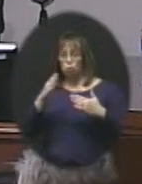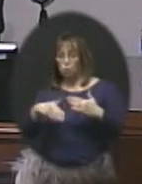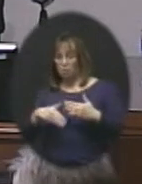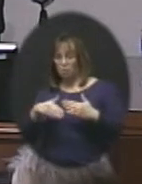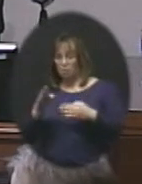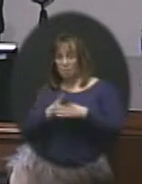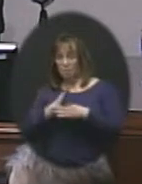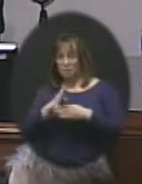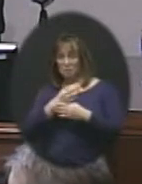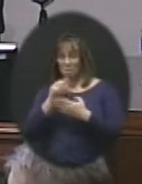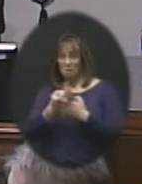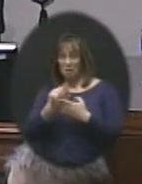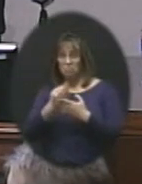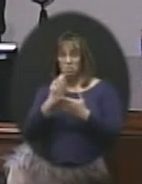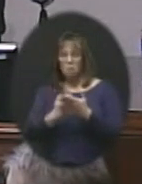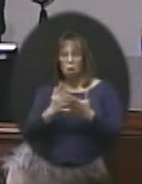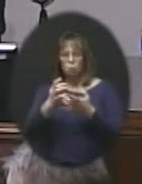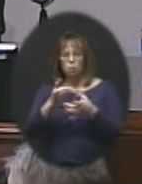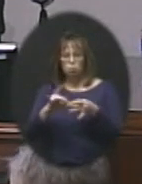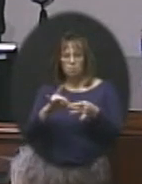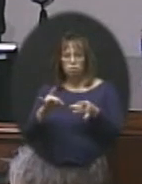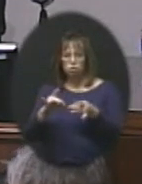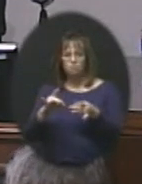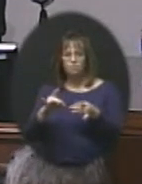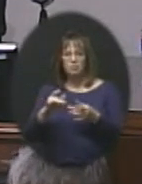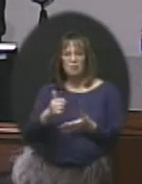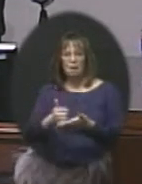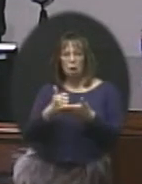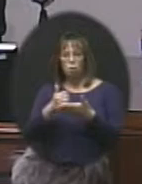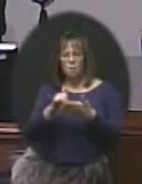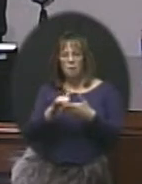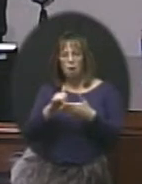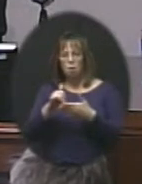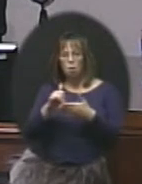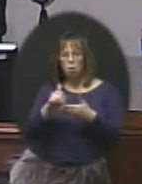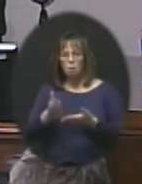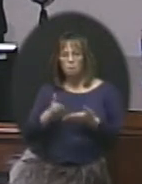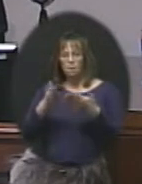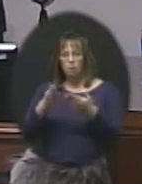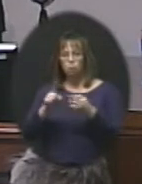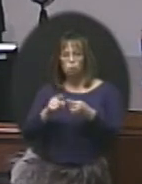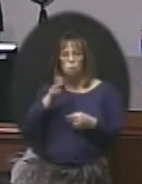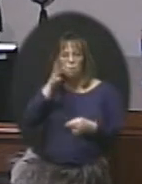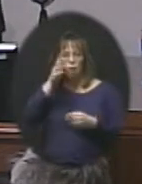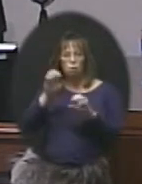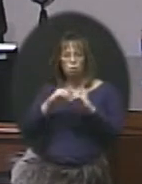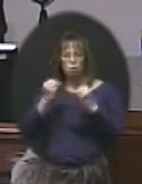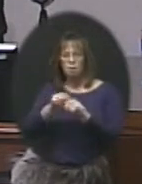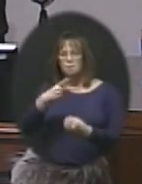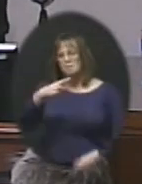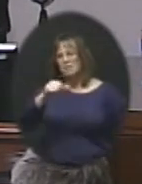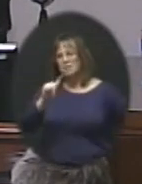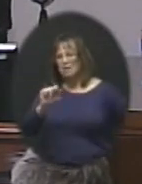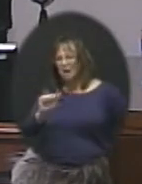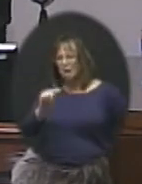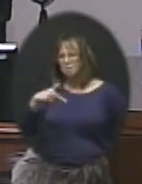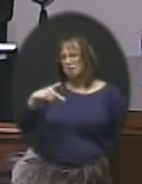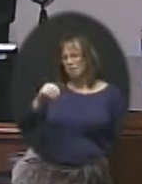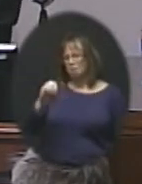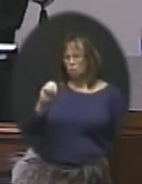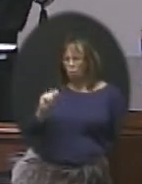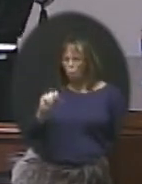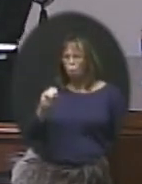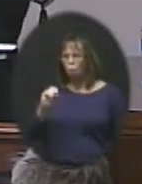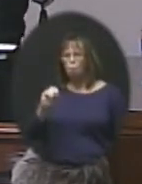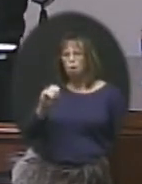finance piece, I just wanted to mention the assistance that we provide to parent organizations. Those would be PTAs, PTOs, booster